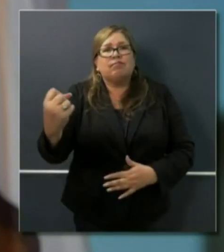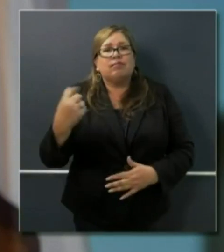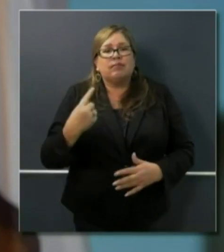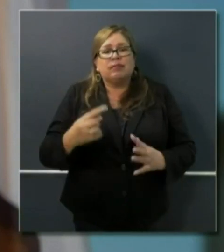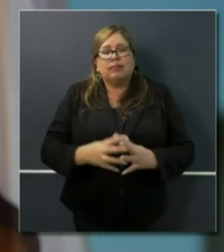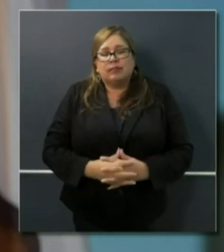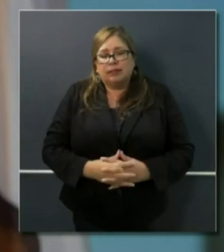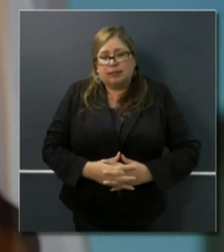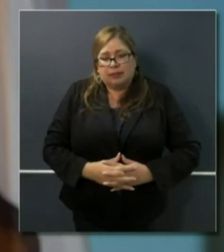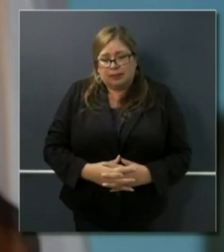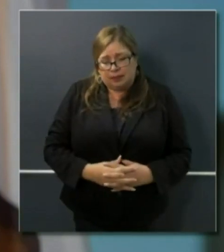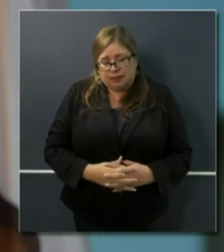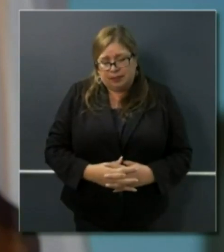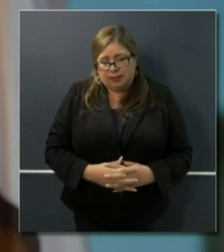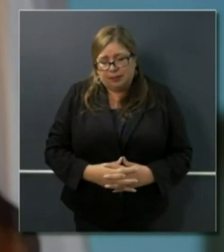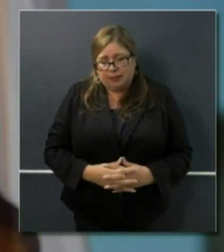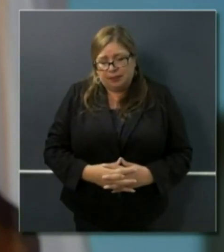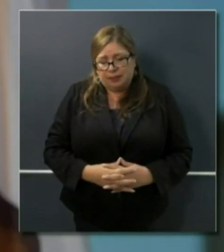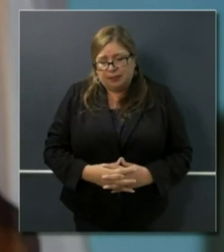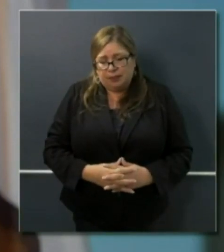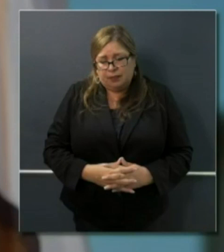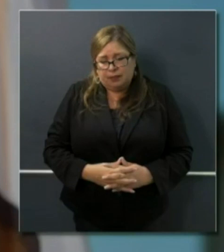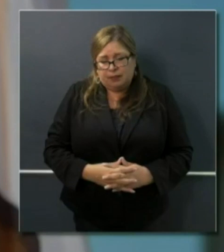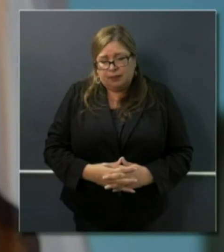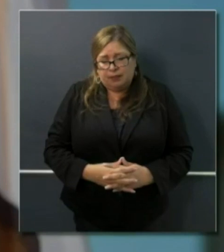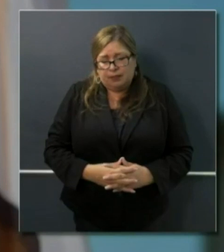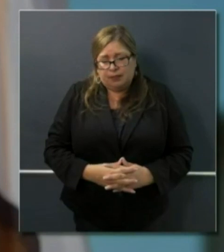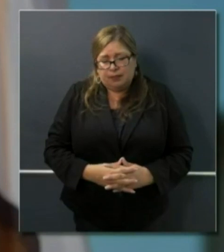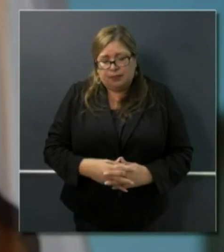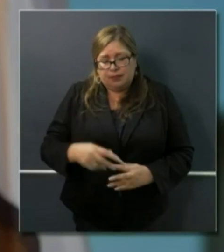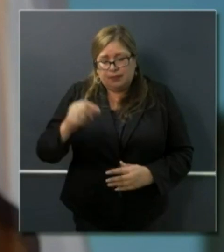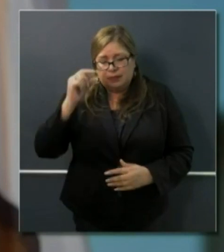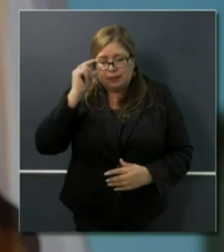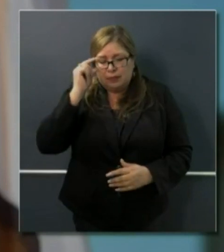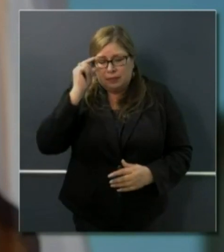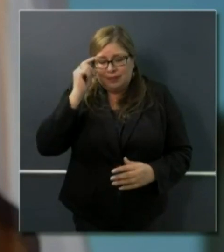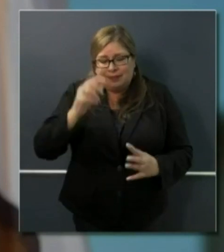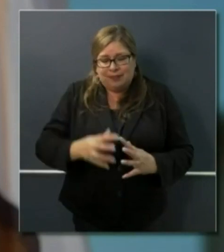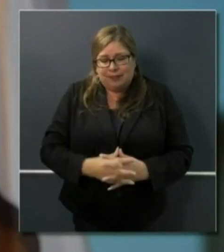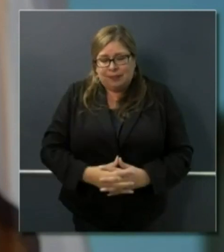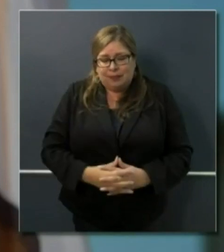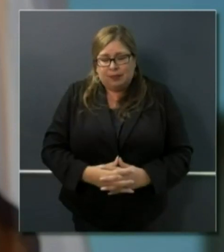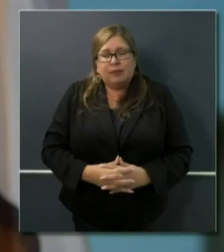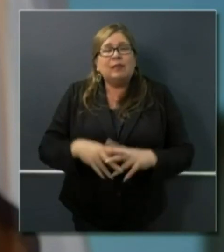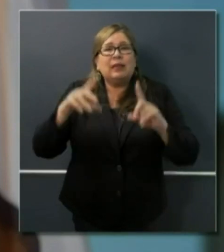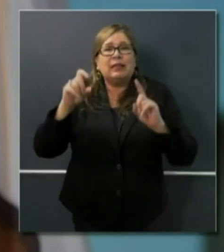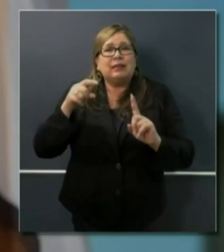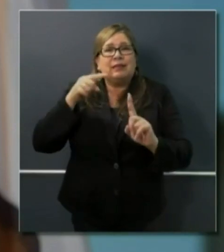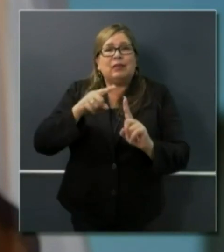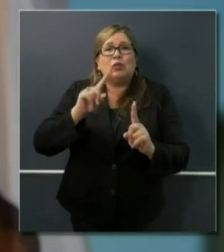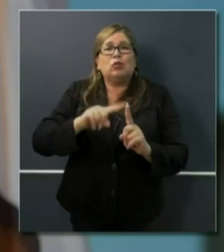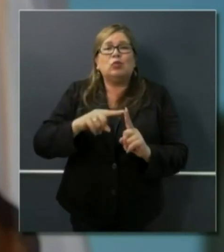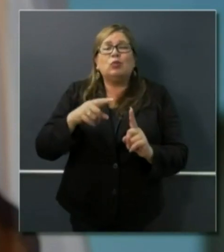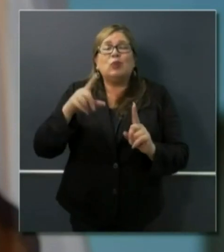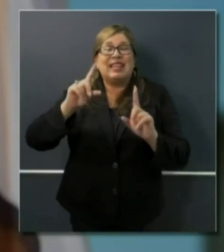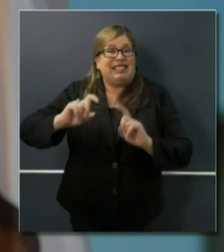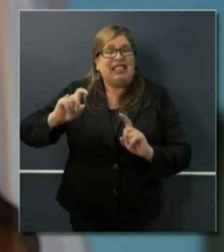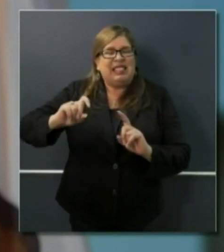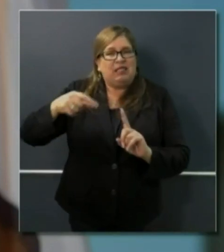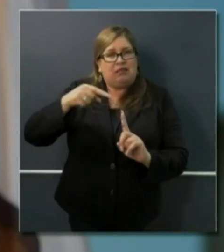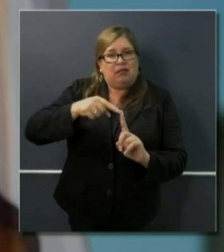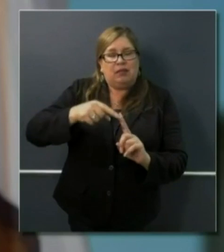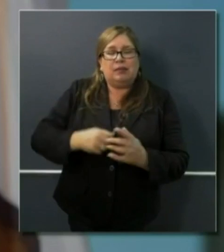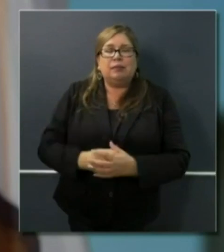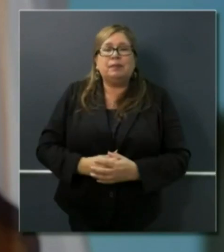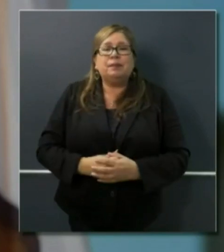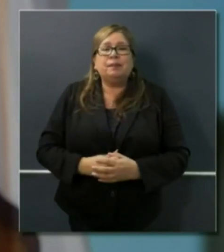Thank you, Governor. I have a question about testing. Dr. Rodney Hood, who is the past president of the National Medical